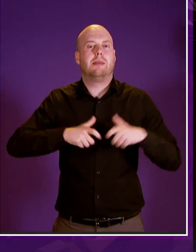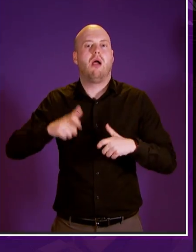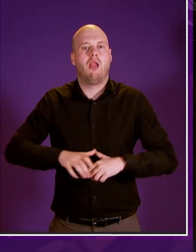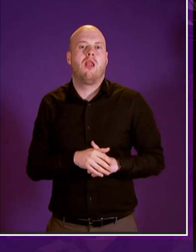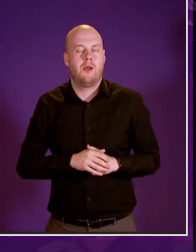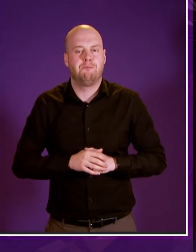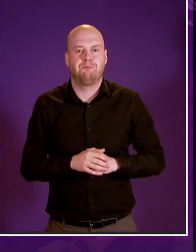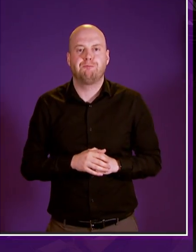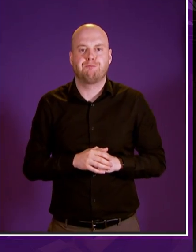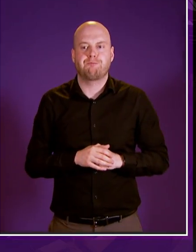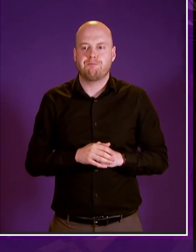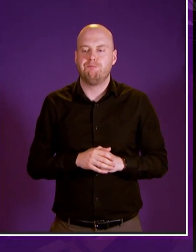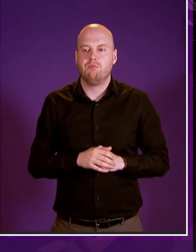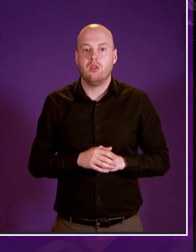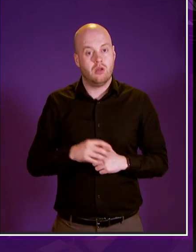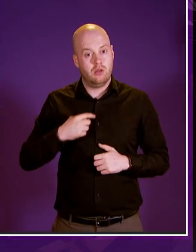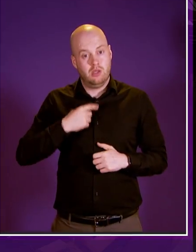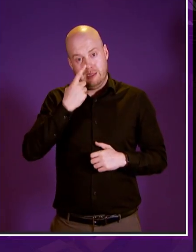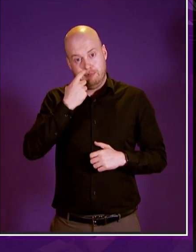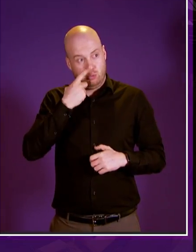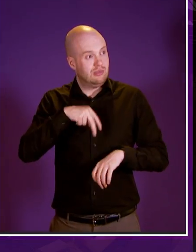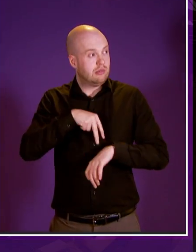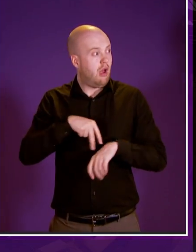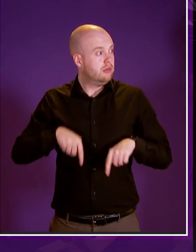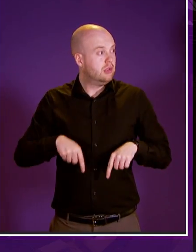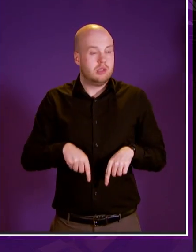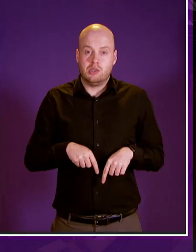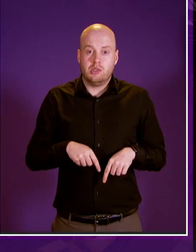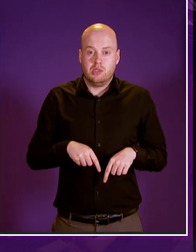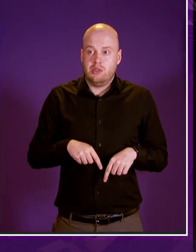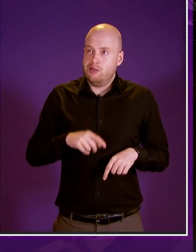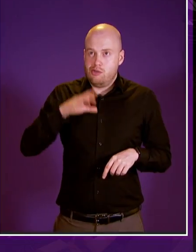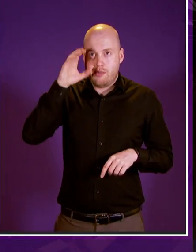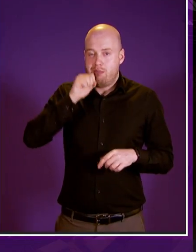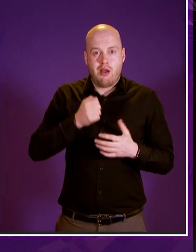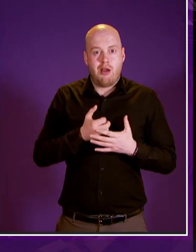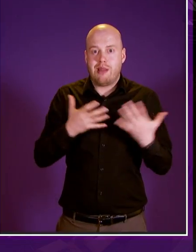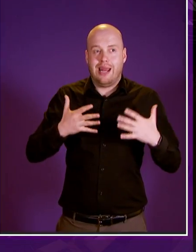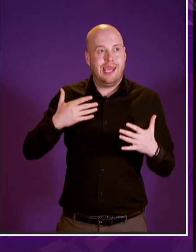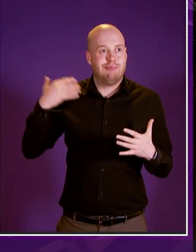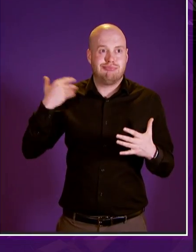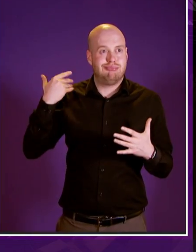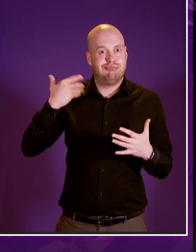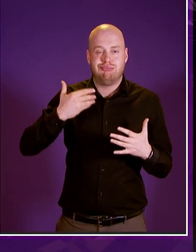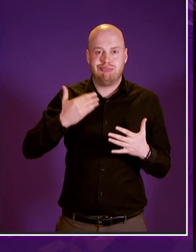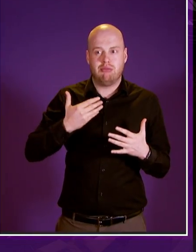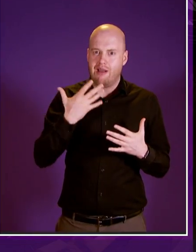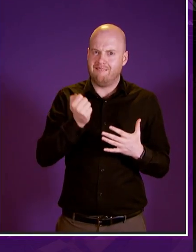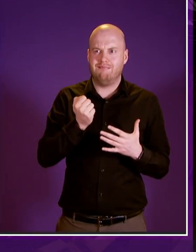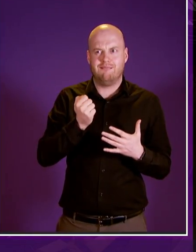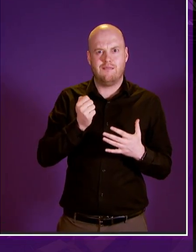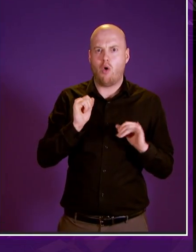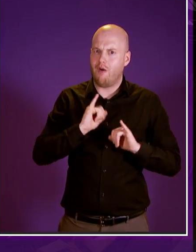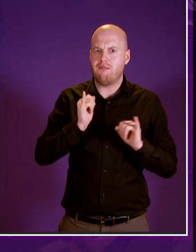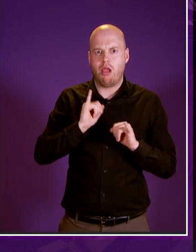up and i could stand up here presiding officer and recount many constituents damning damaging experience